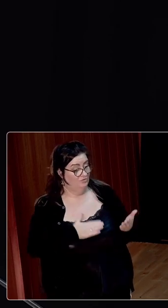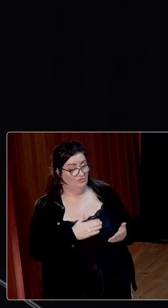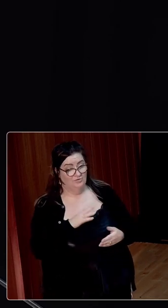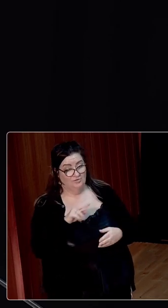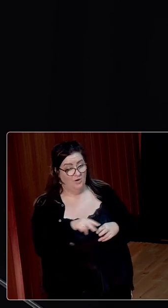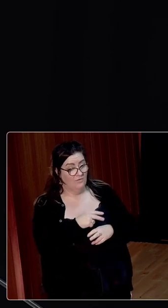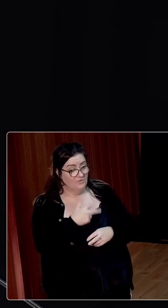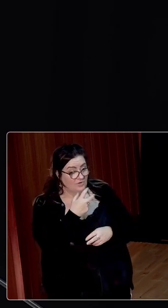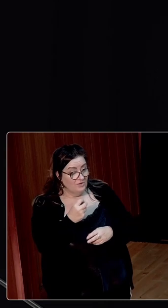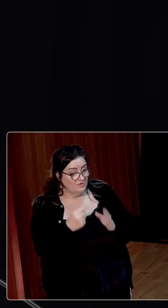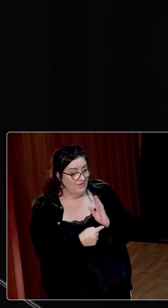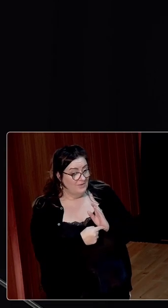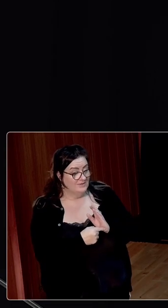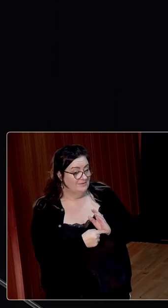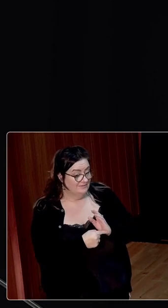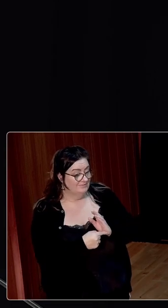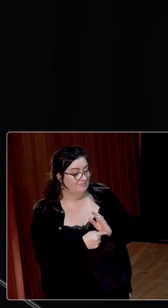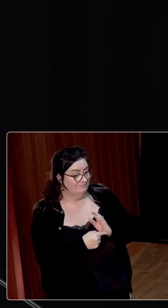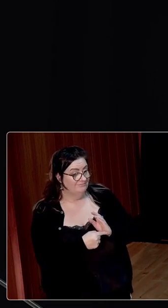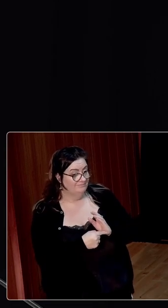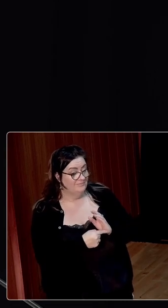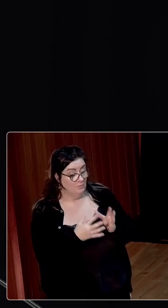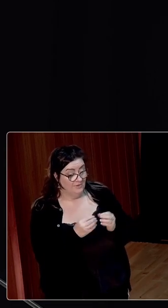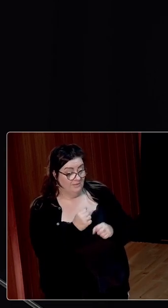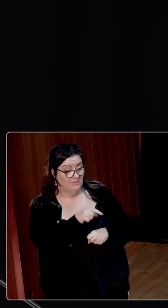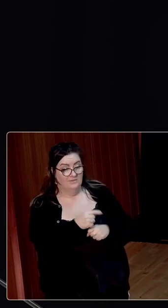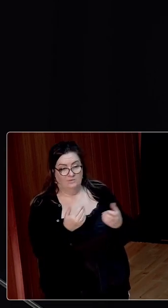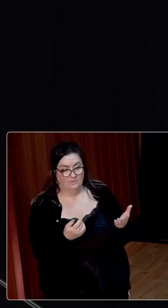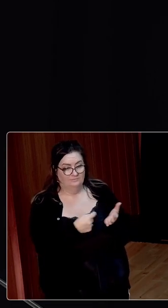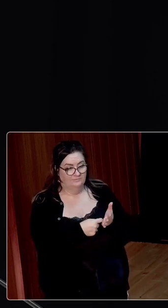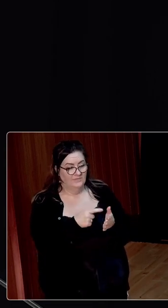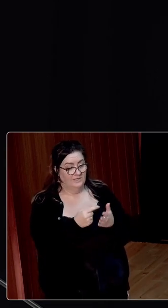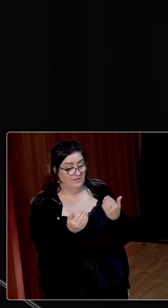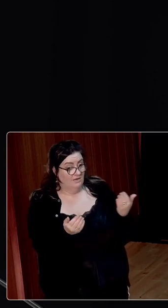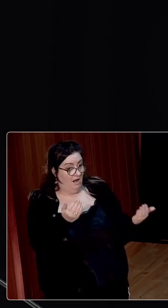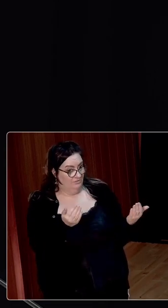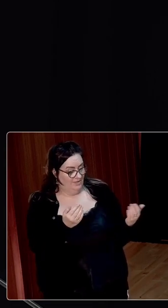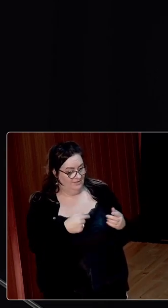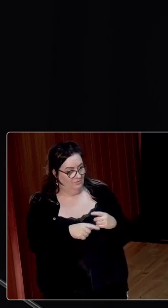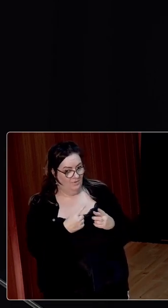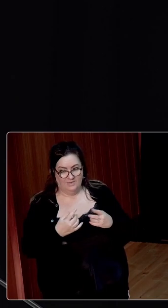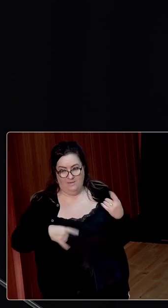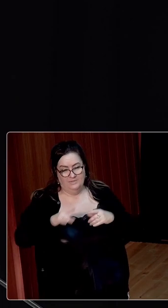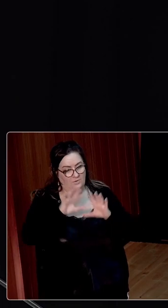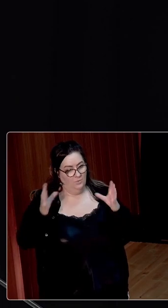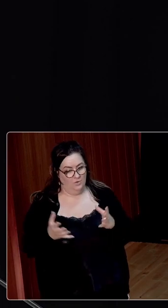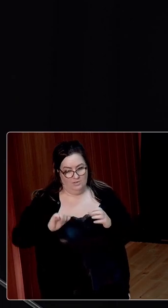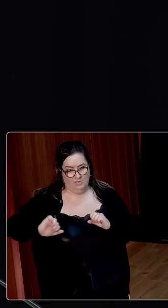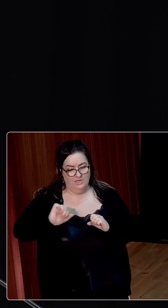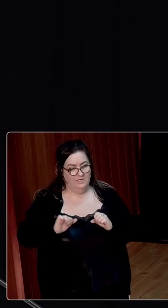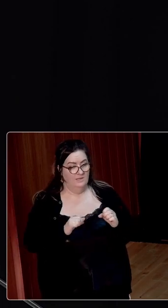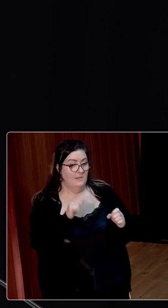just over 300,000. One by-product of this was that in contrast to trends elsewhere in the world, the proportion